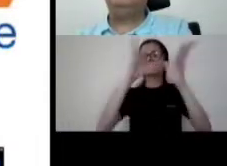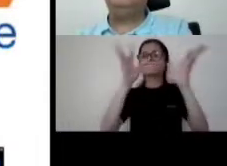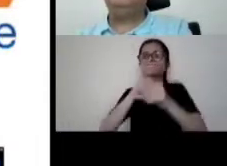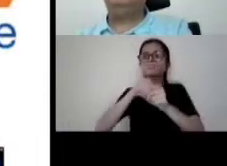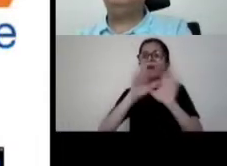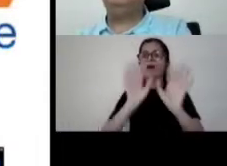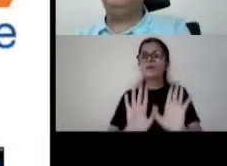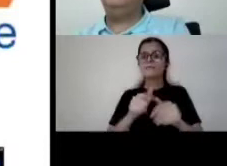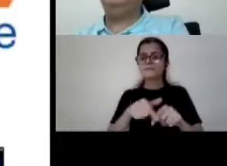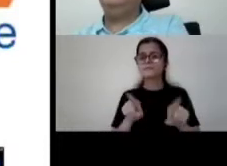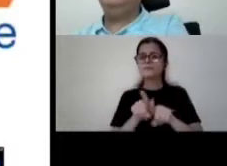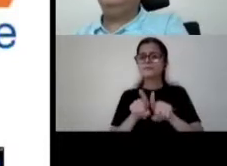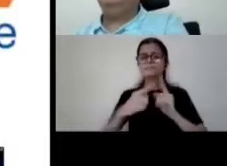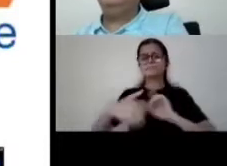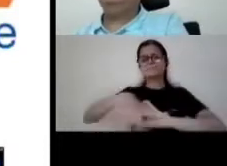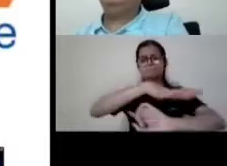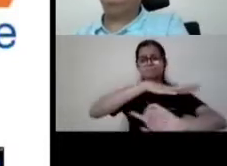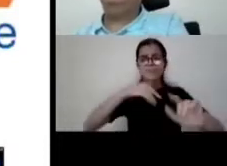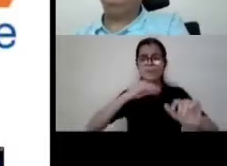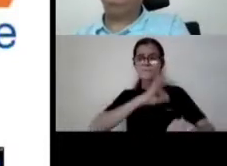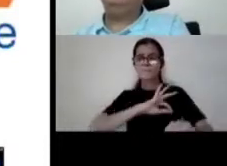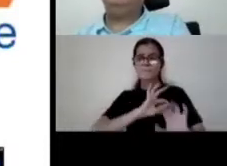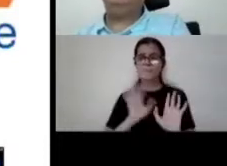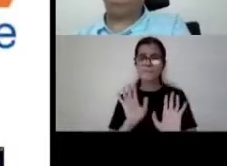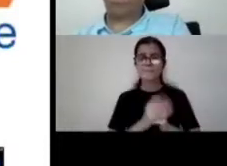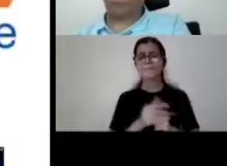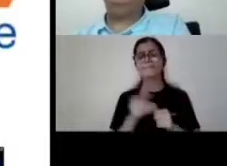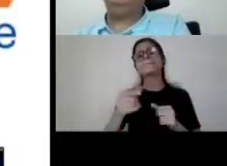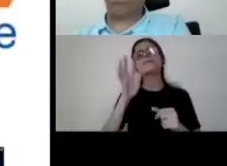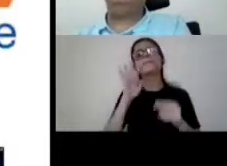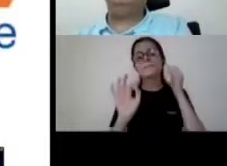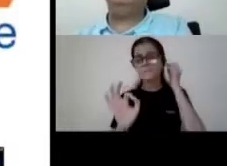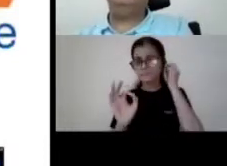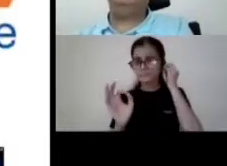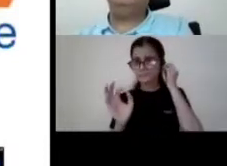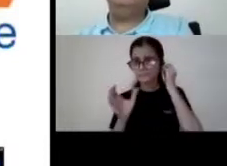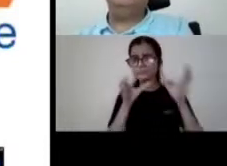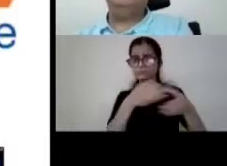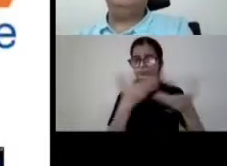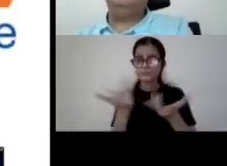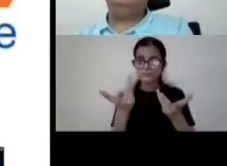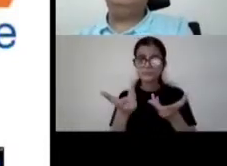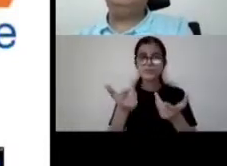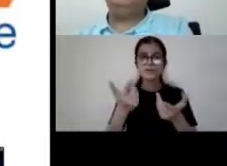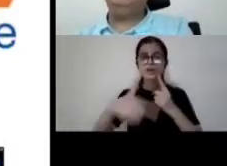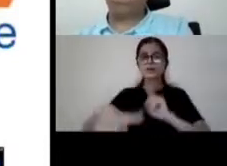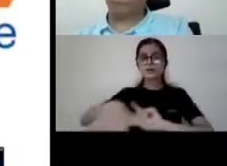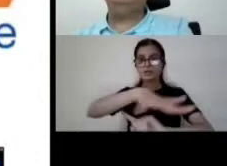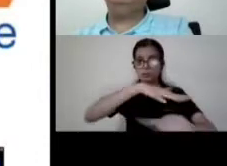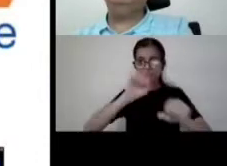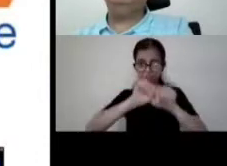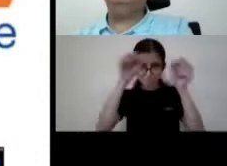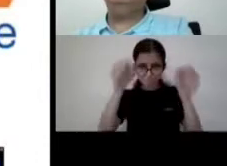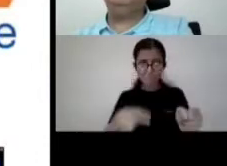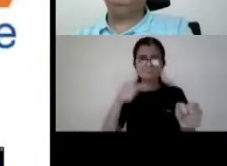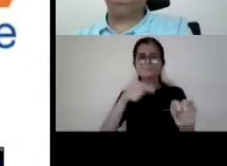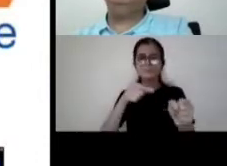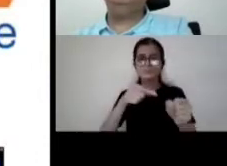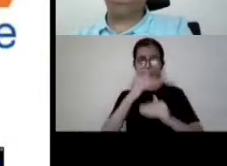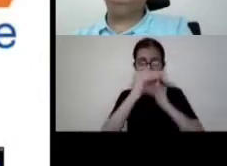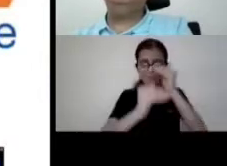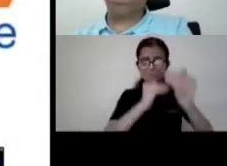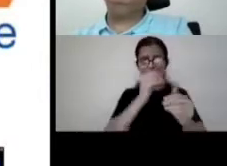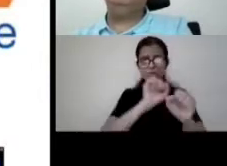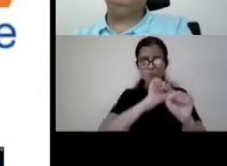ecosystem so and plus an important part of all the people system also is to build capacity to train